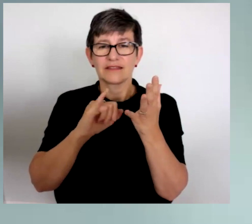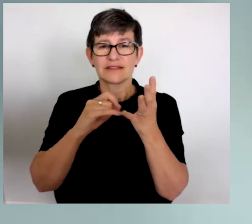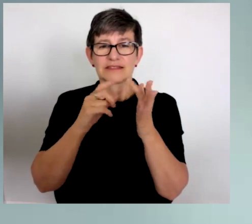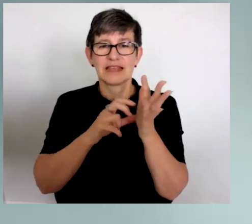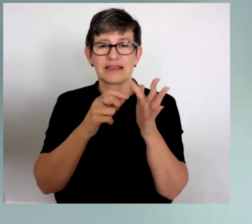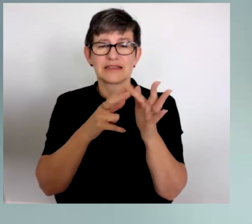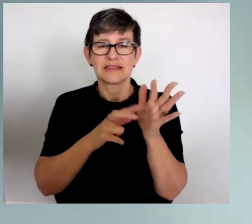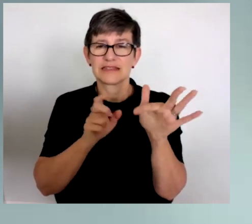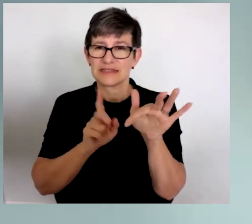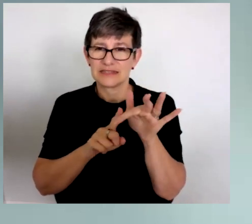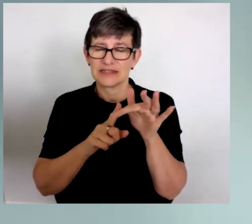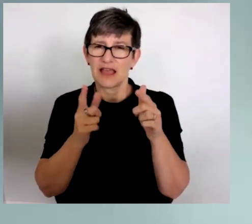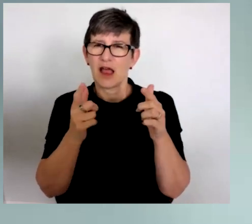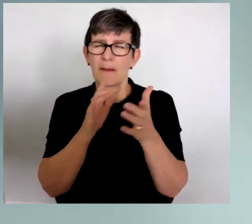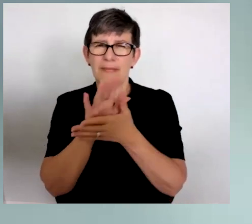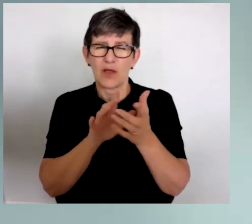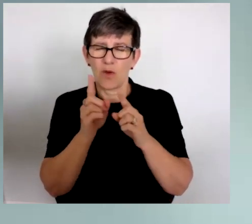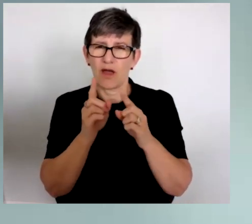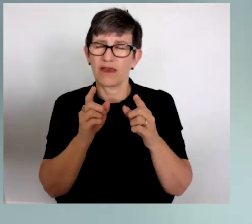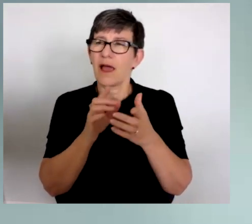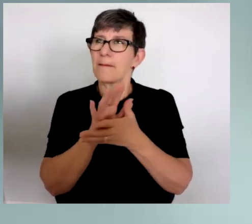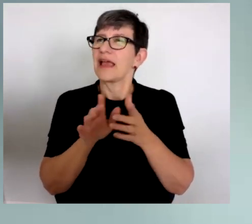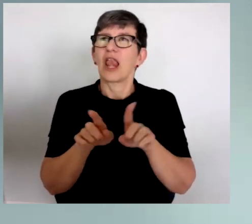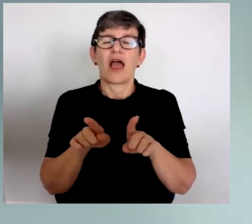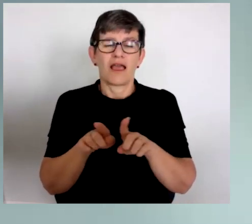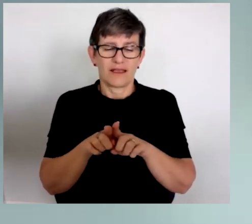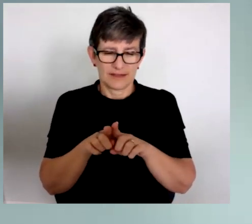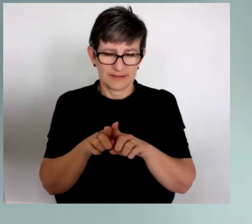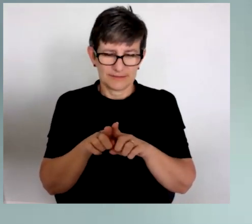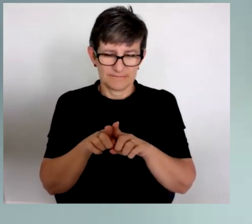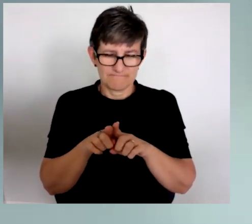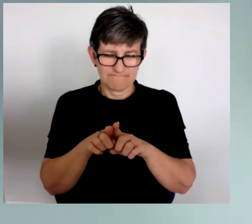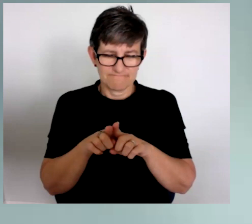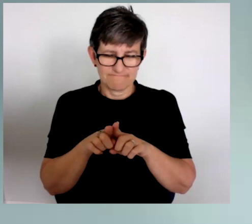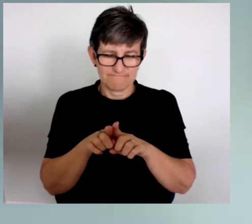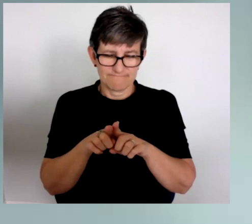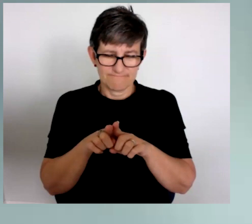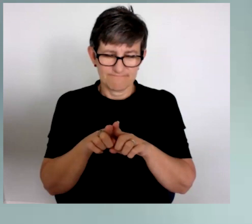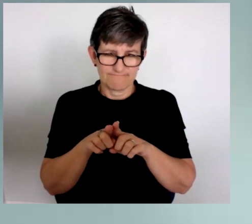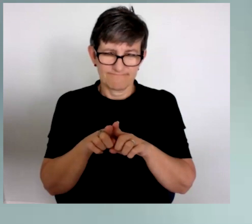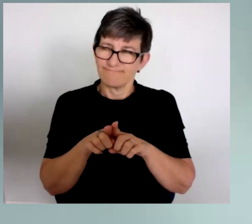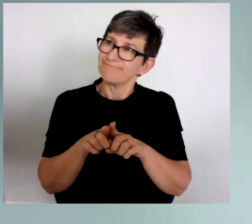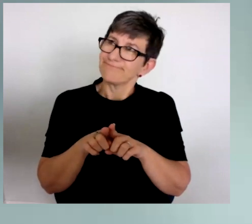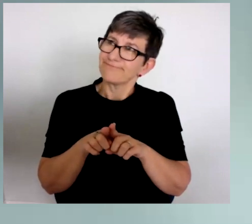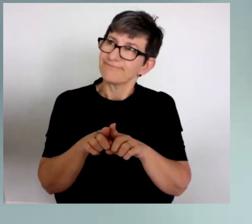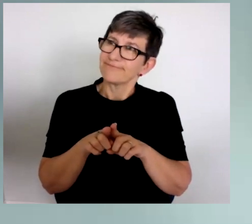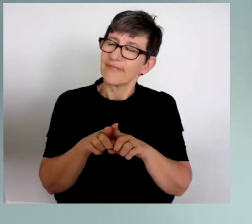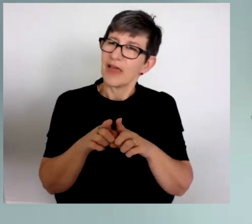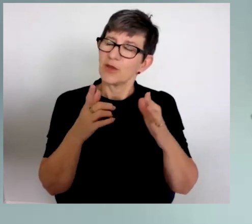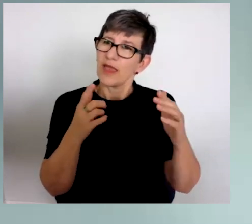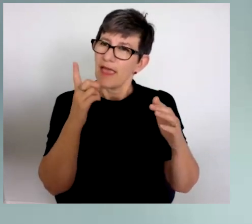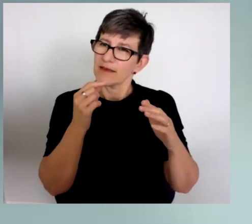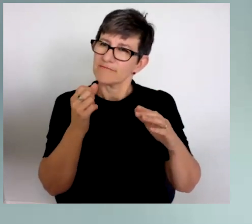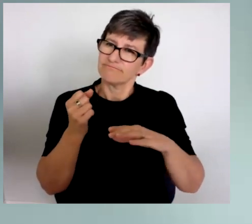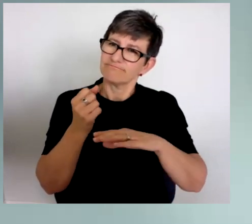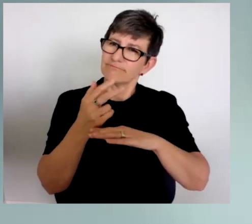in this instance, when I talk about transcendence, I guess what I mean is, you know, transcending